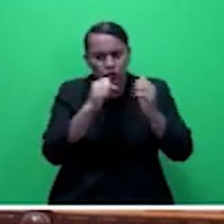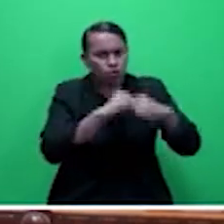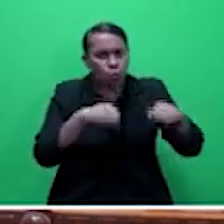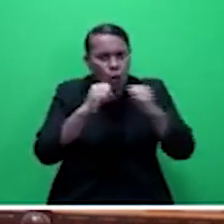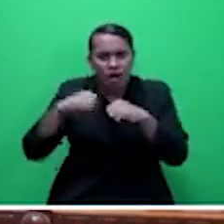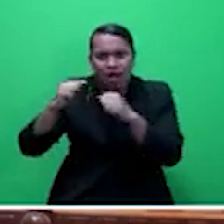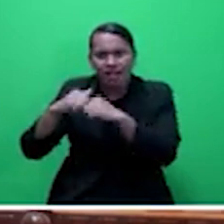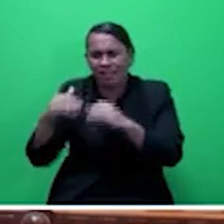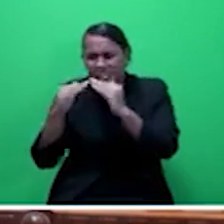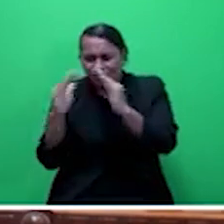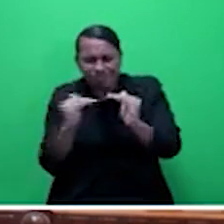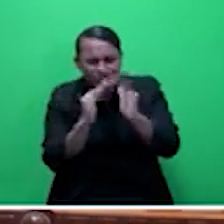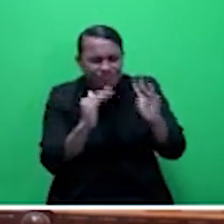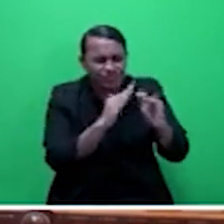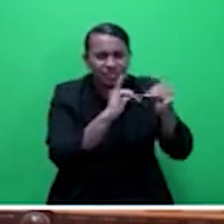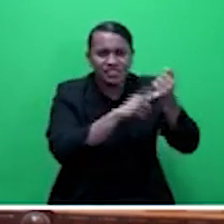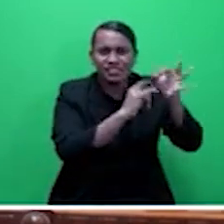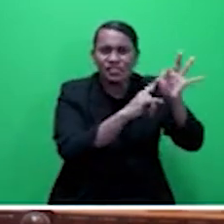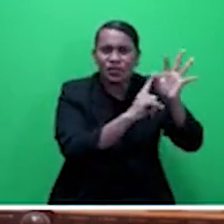are not that strong.